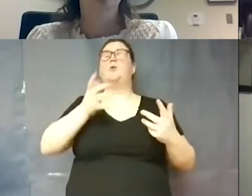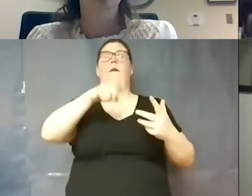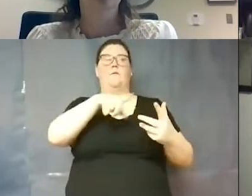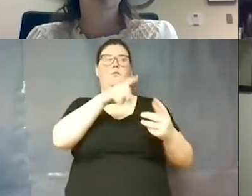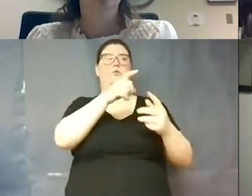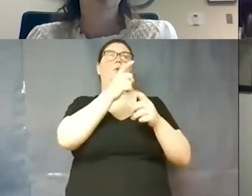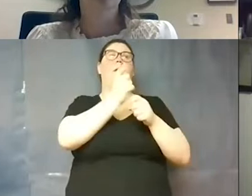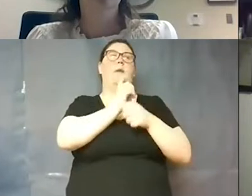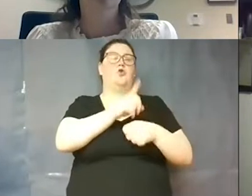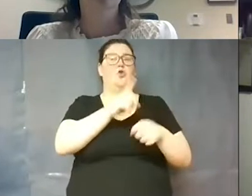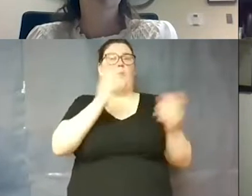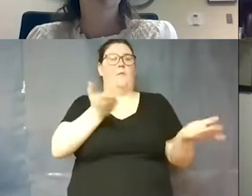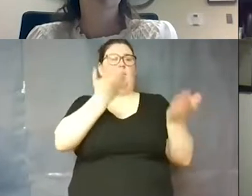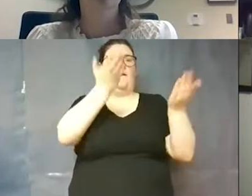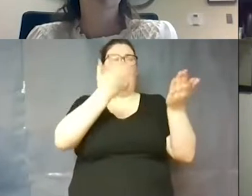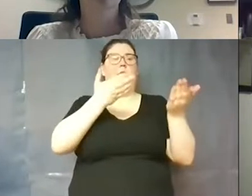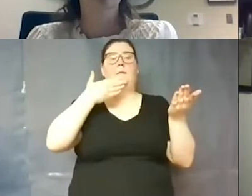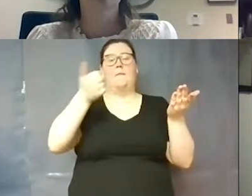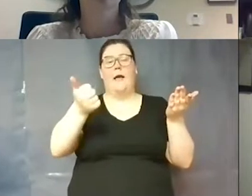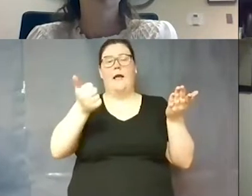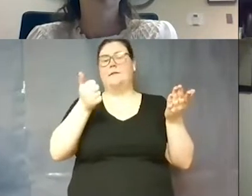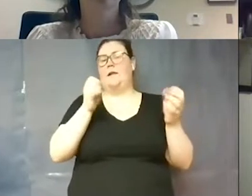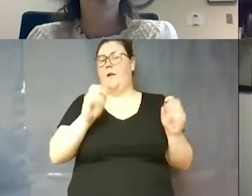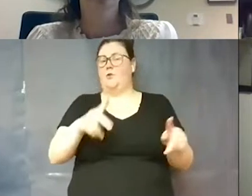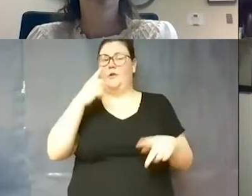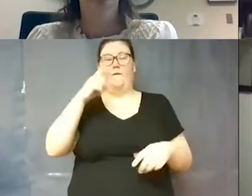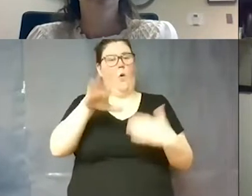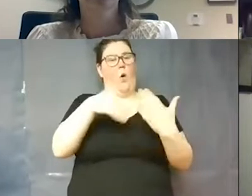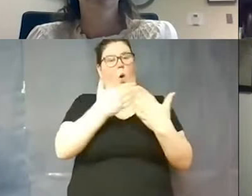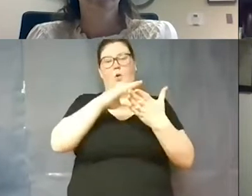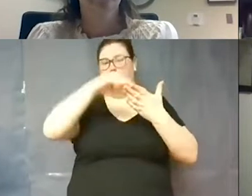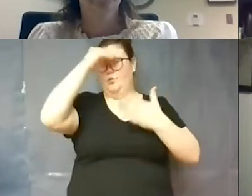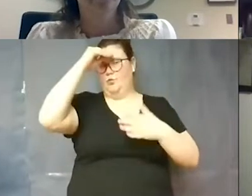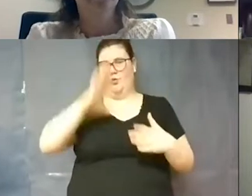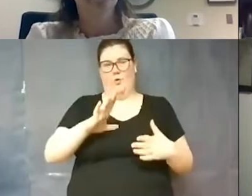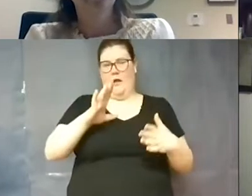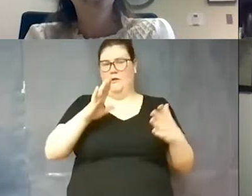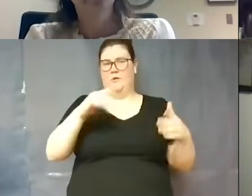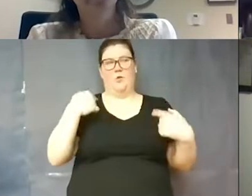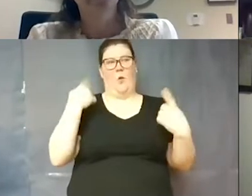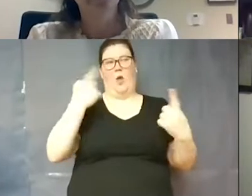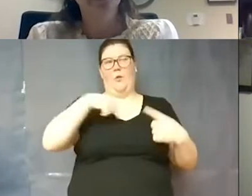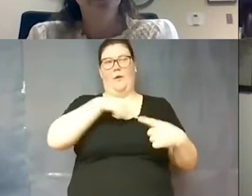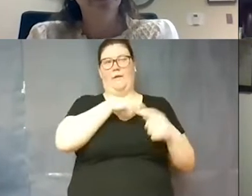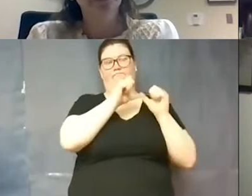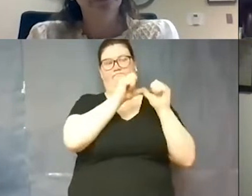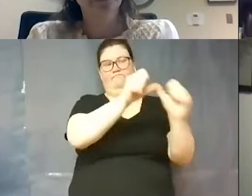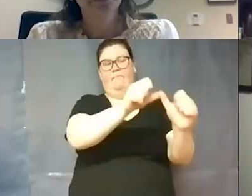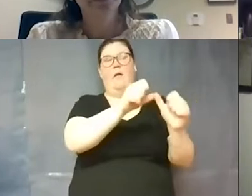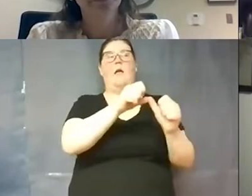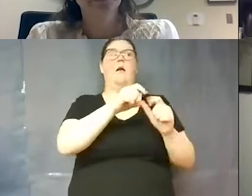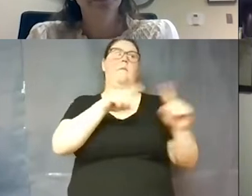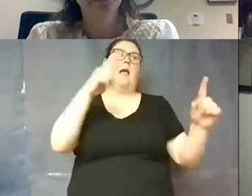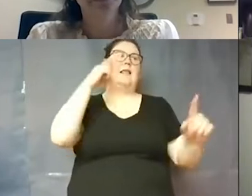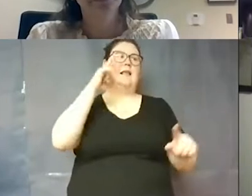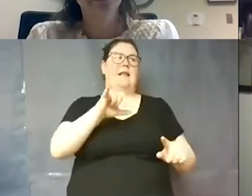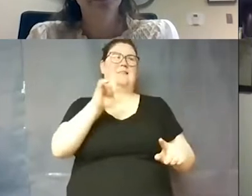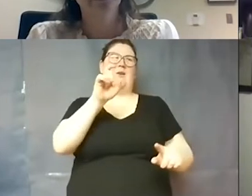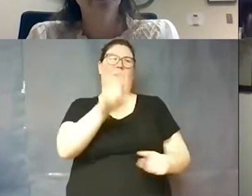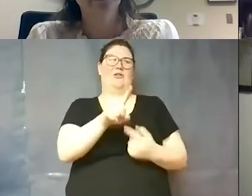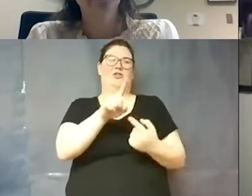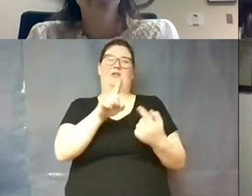we're providing the best opportunity for all of our students as we move forward but i think that's a question that's